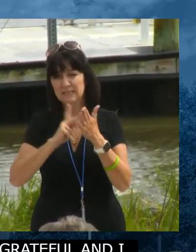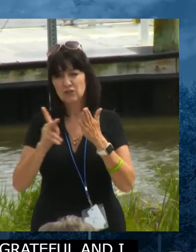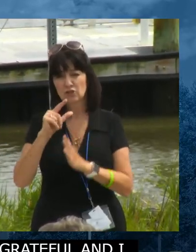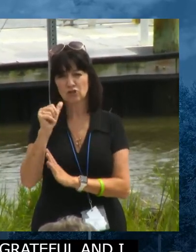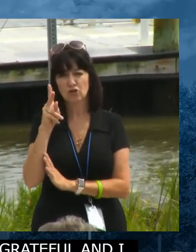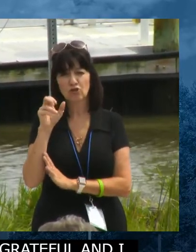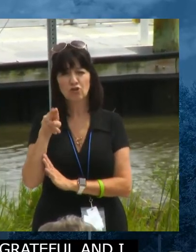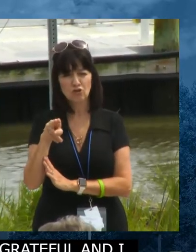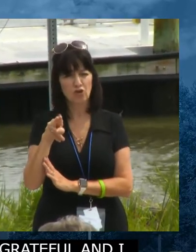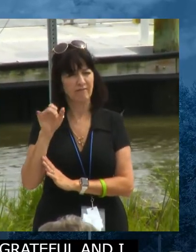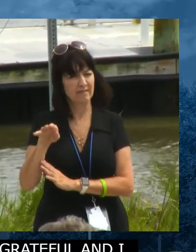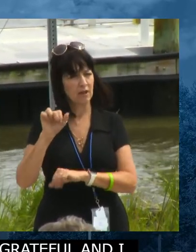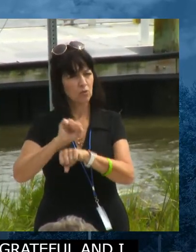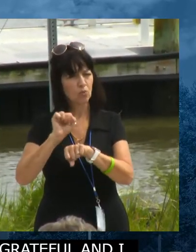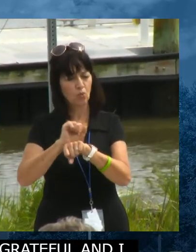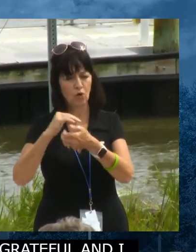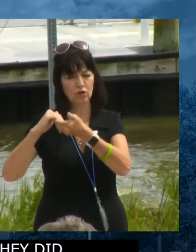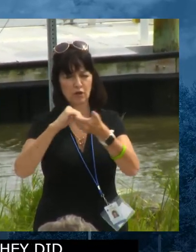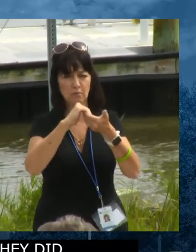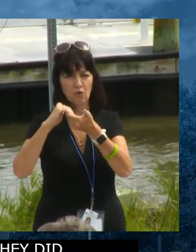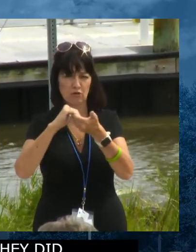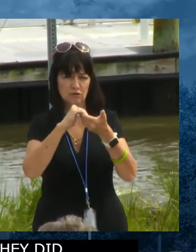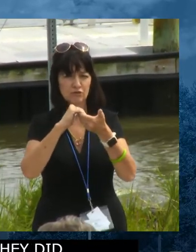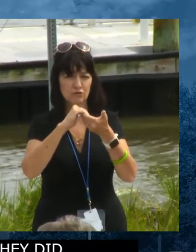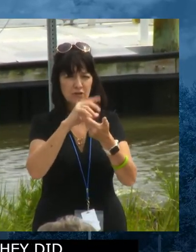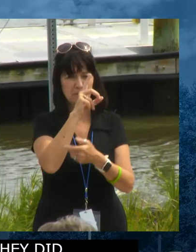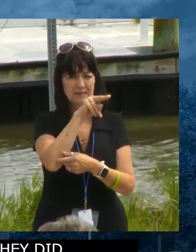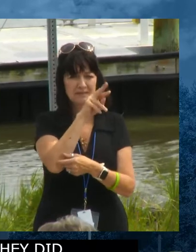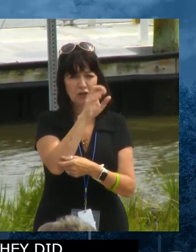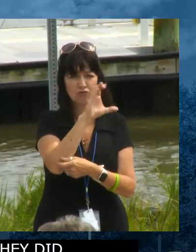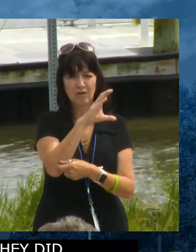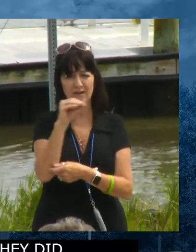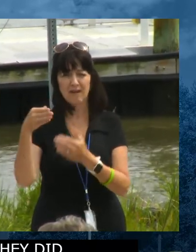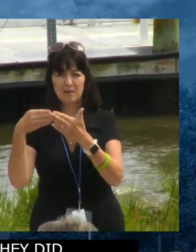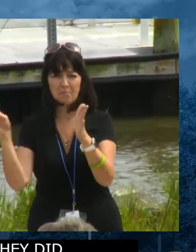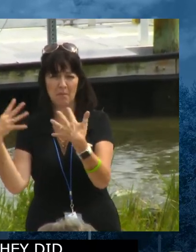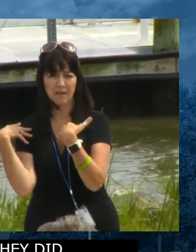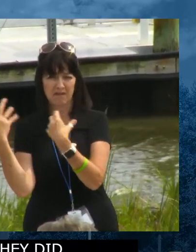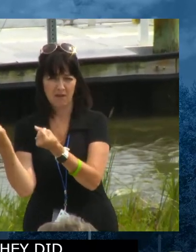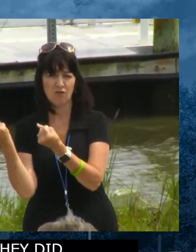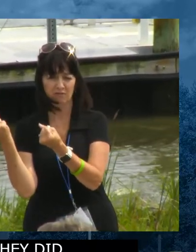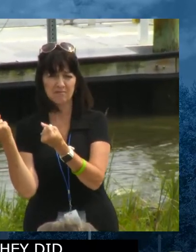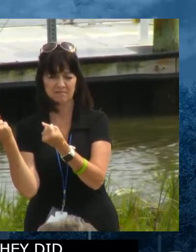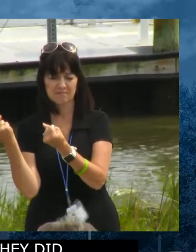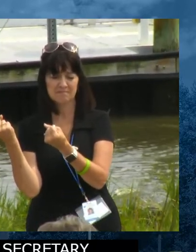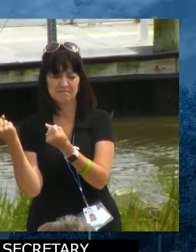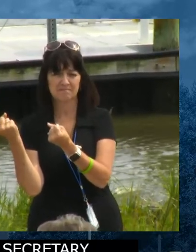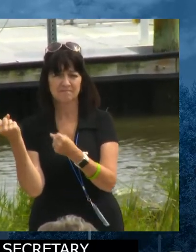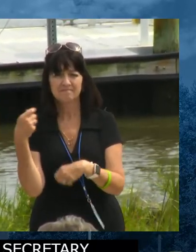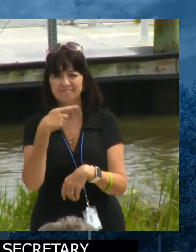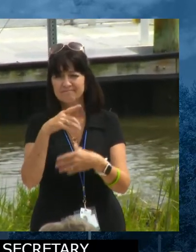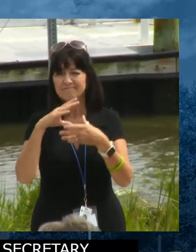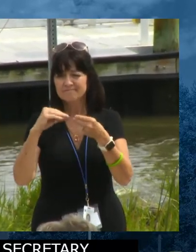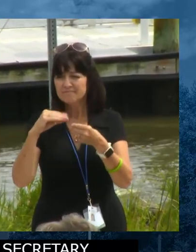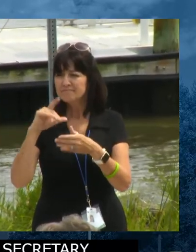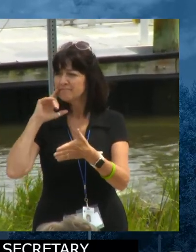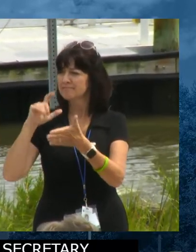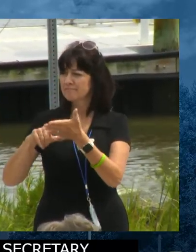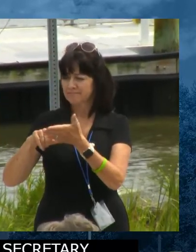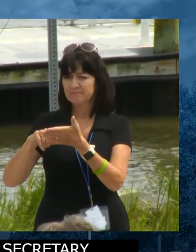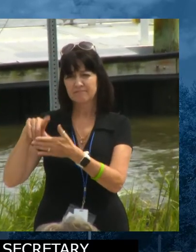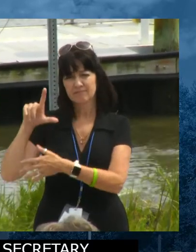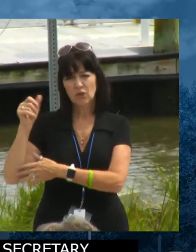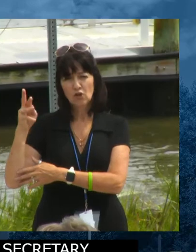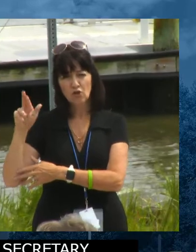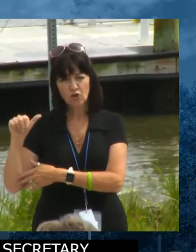working partnership between DENREC and public health. And he had recognized Laura and Greg from the Clean